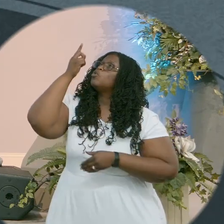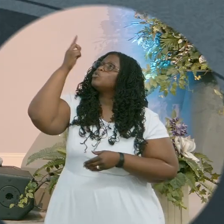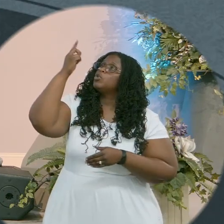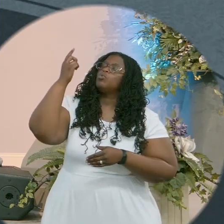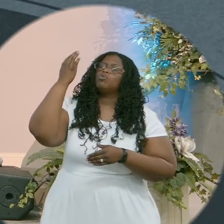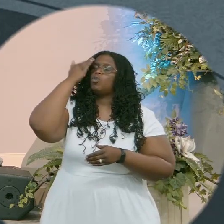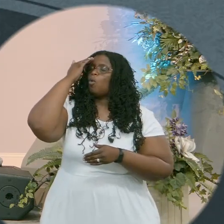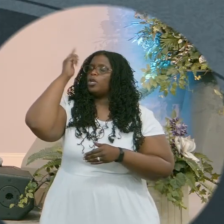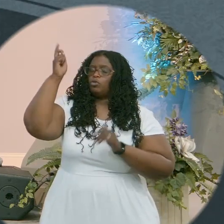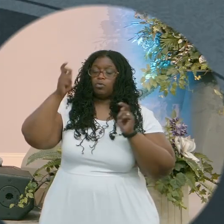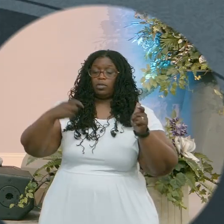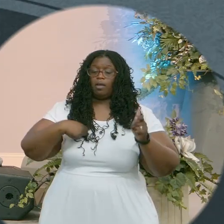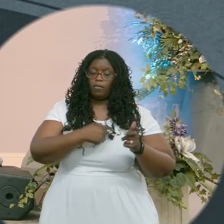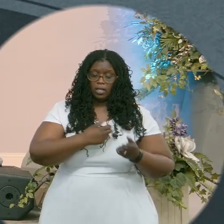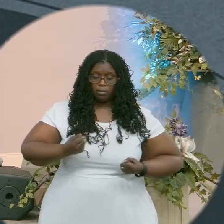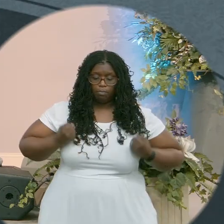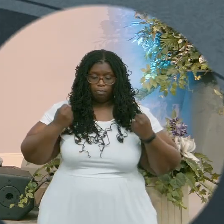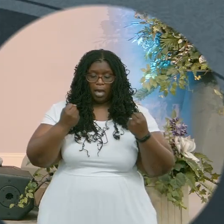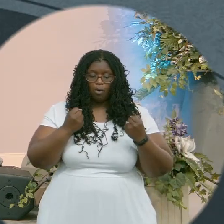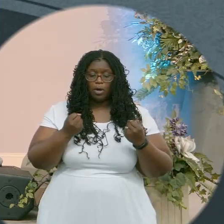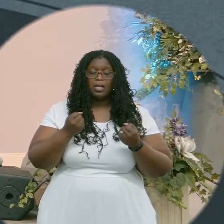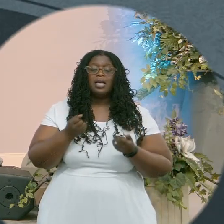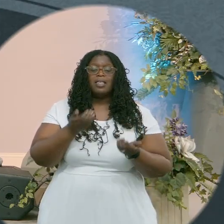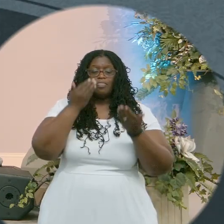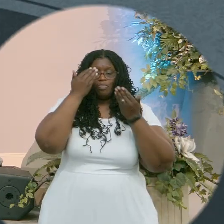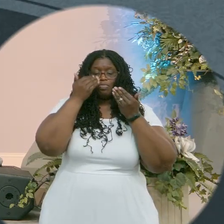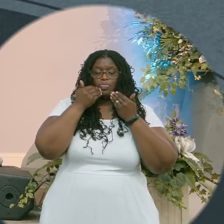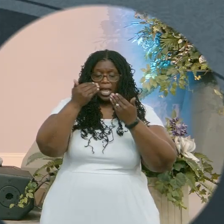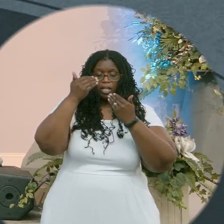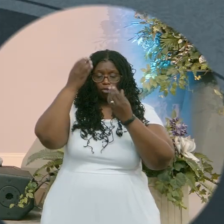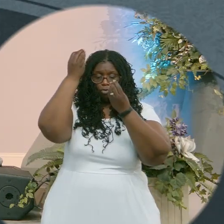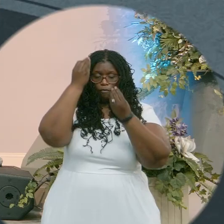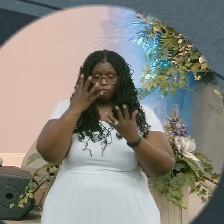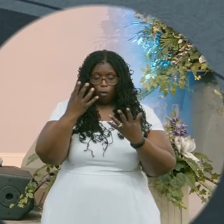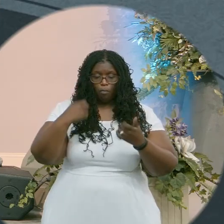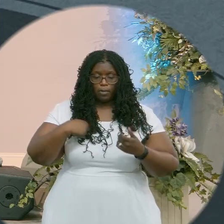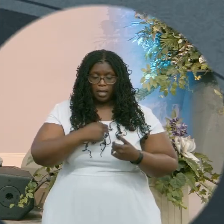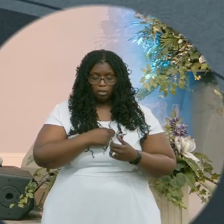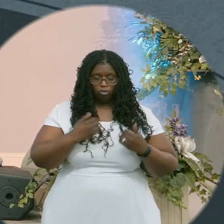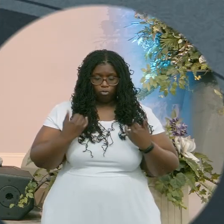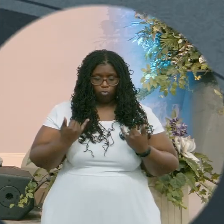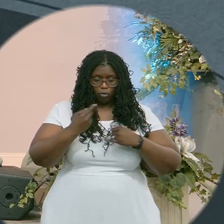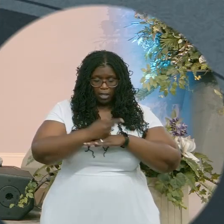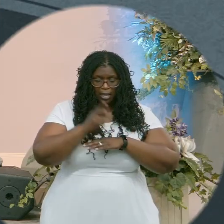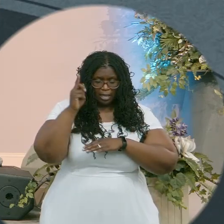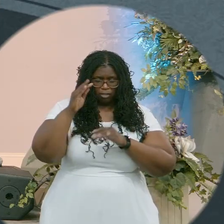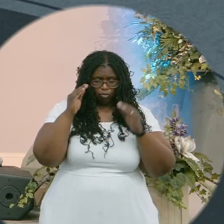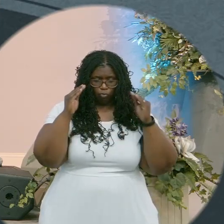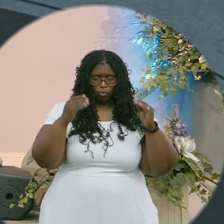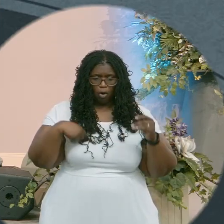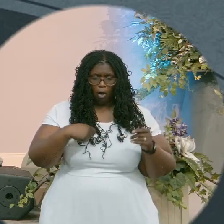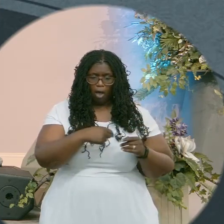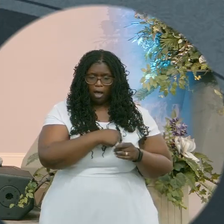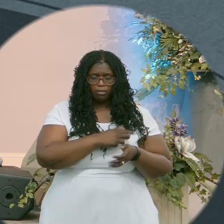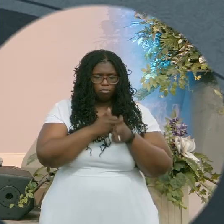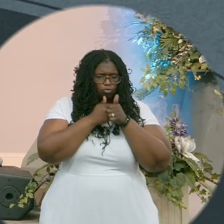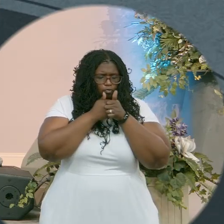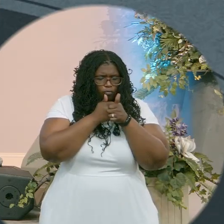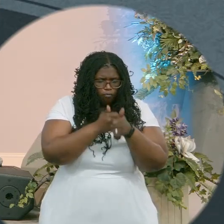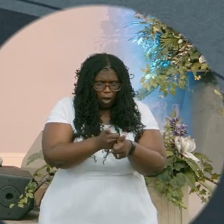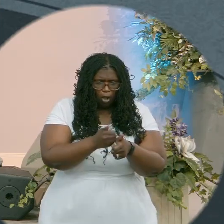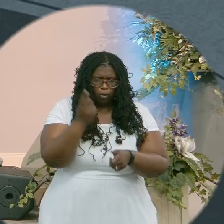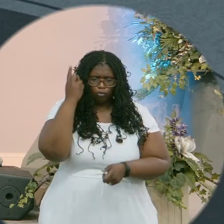you. Thank you God for speaking to us today and reminding us to follow in your footsteps.